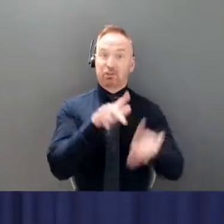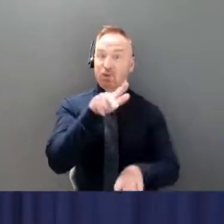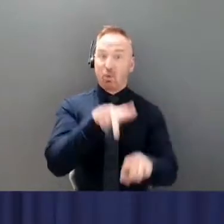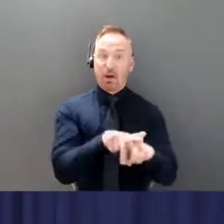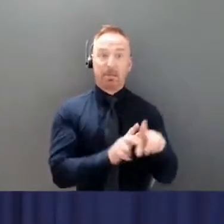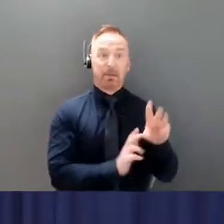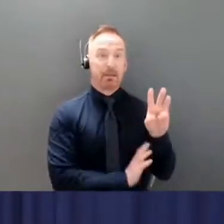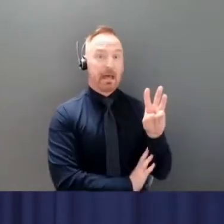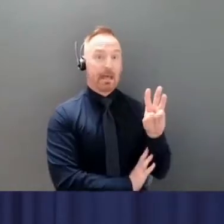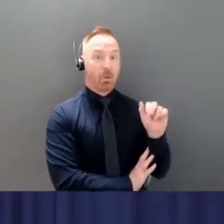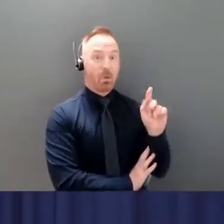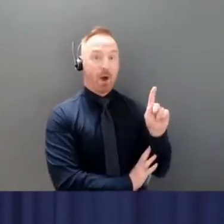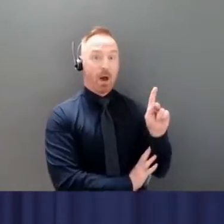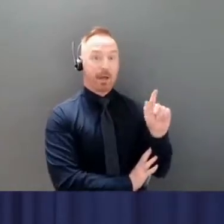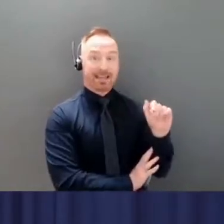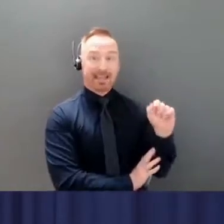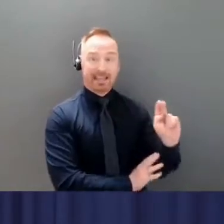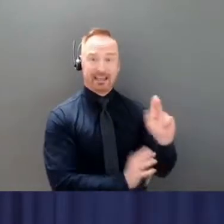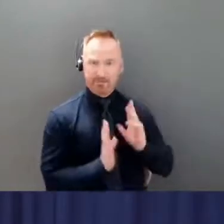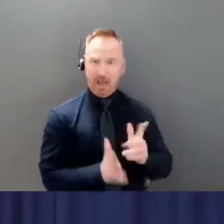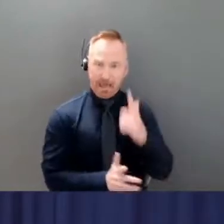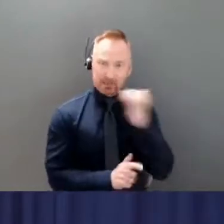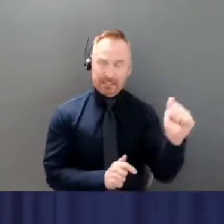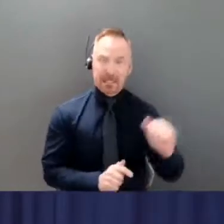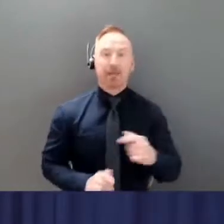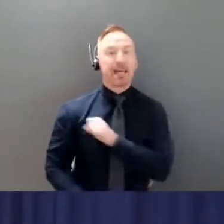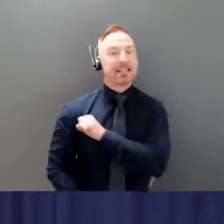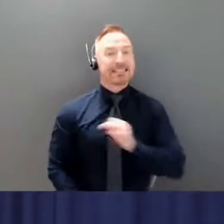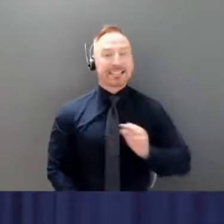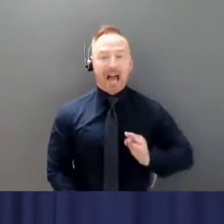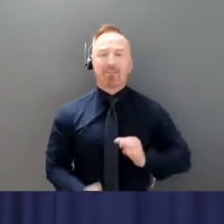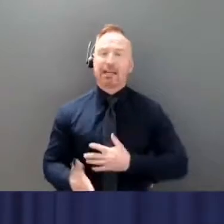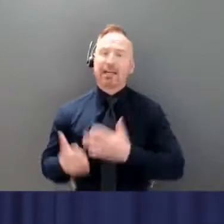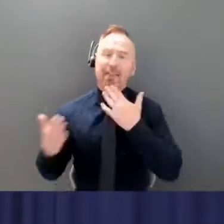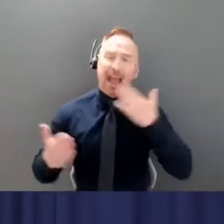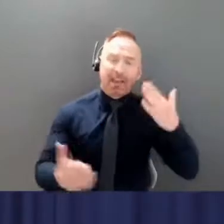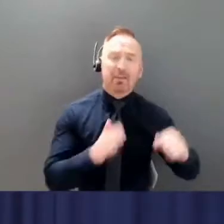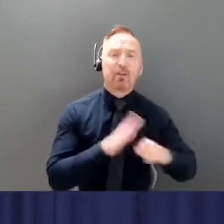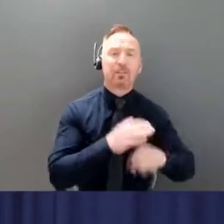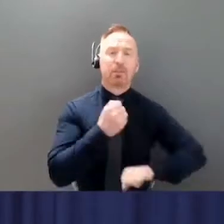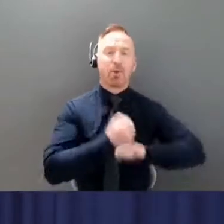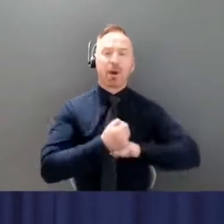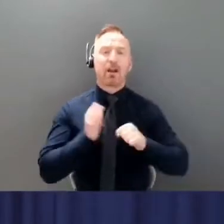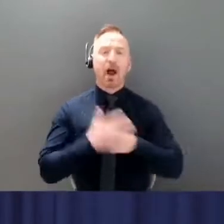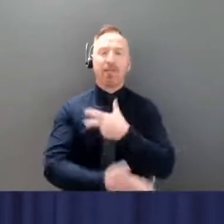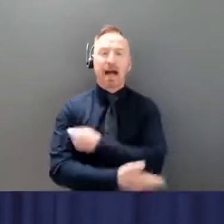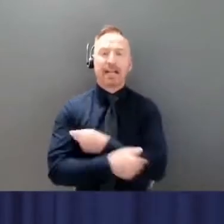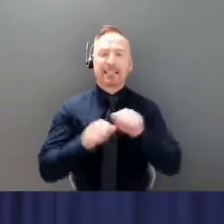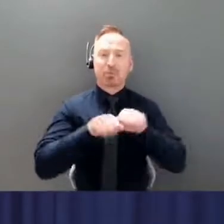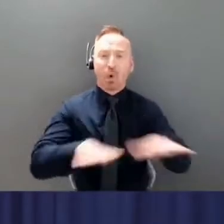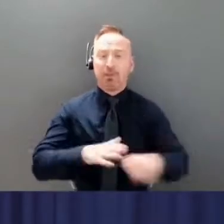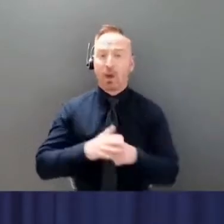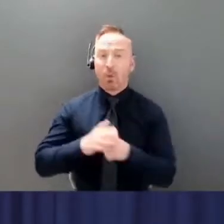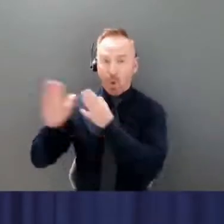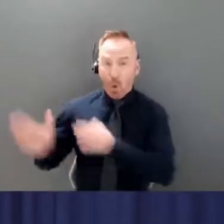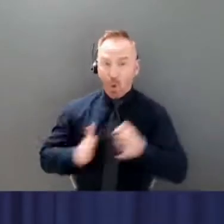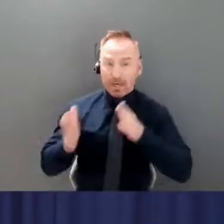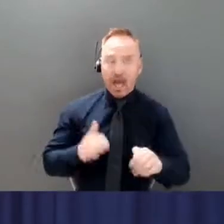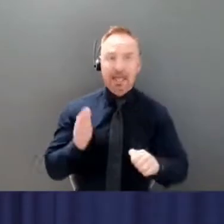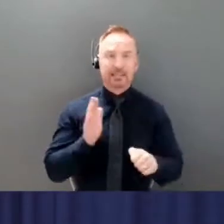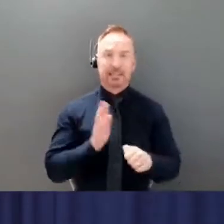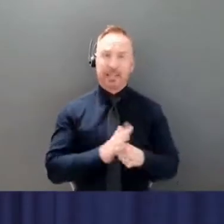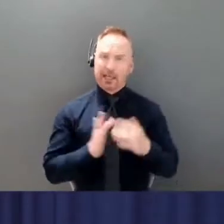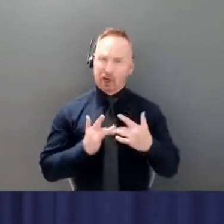all of the staff that have supported our vaccine rollout. We have organized one of the earliest and most aggressive vaccine